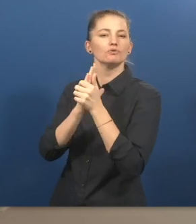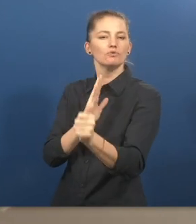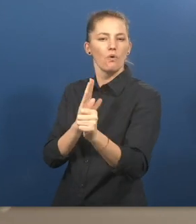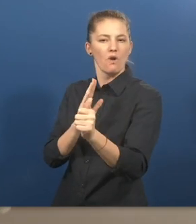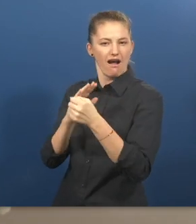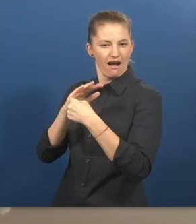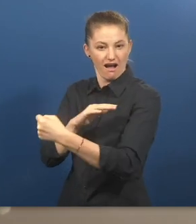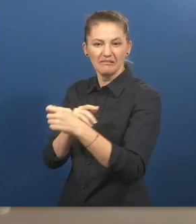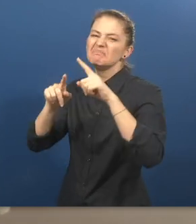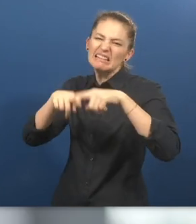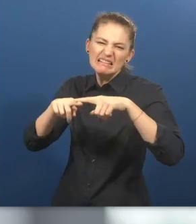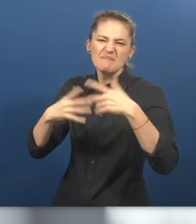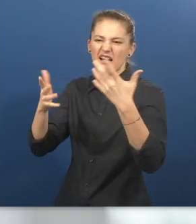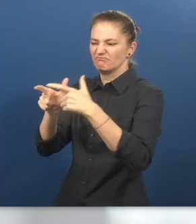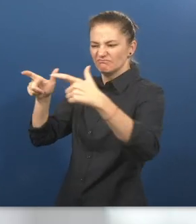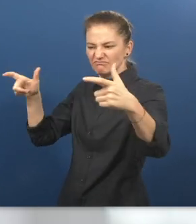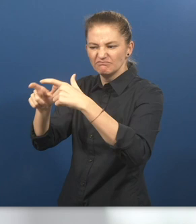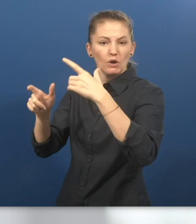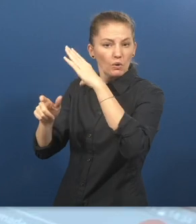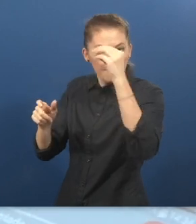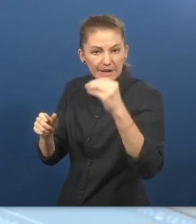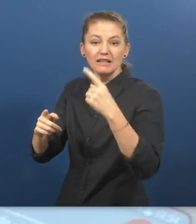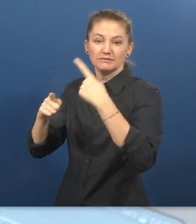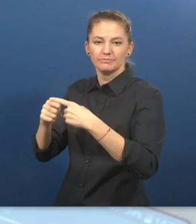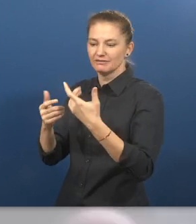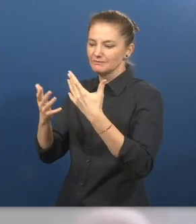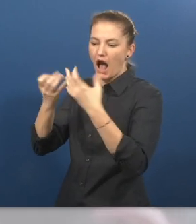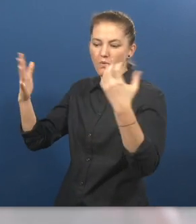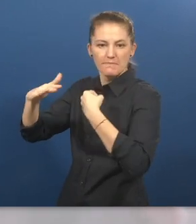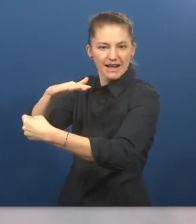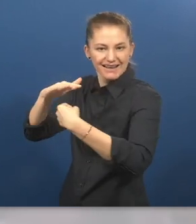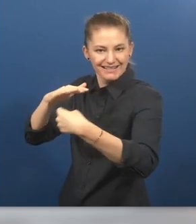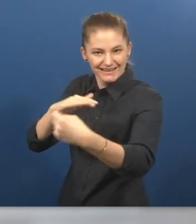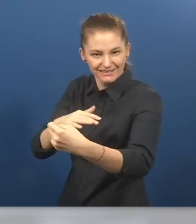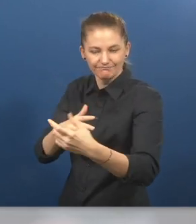for our service. What is next for PDEUS Work Inclusion?